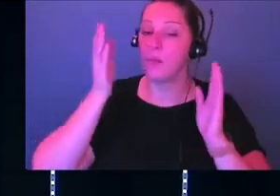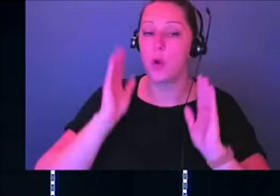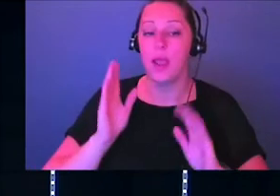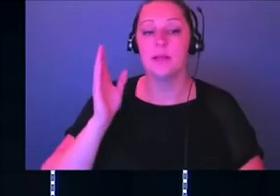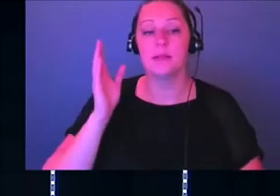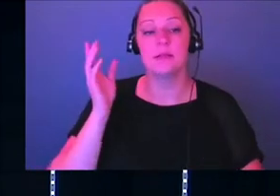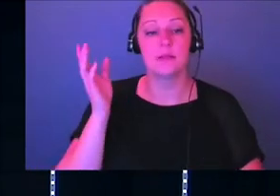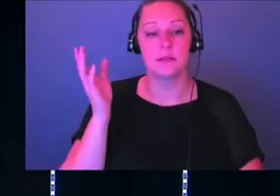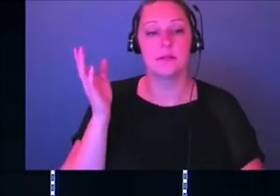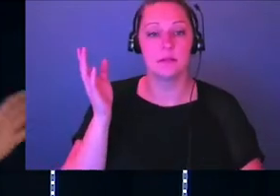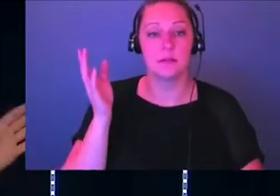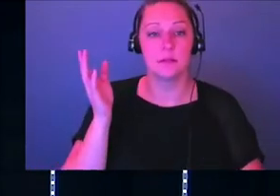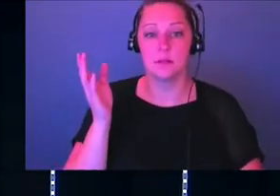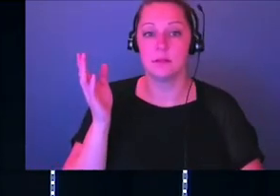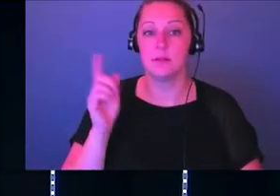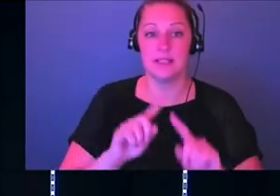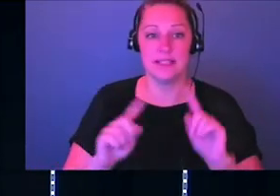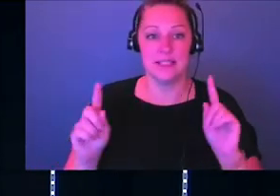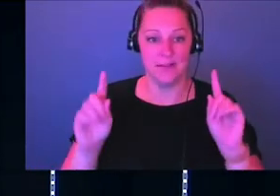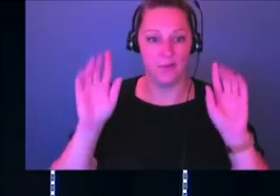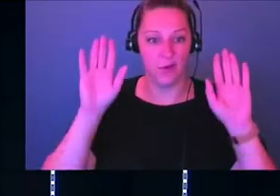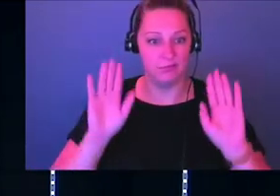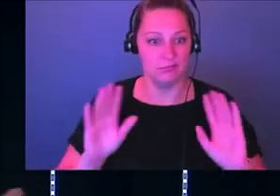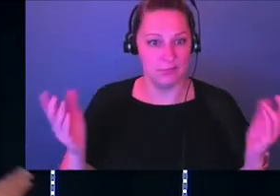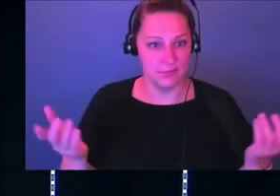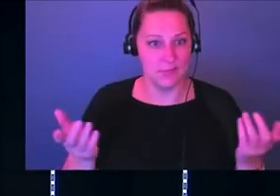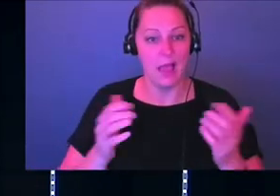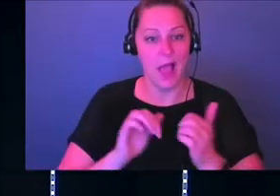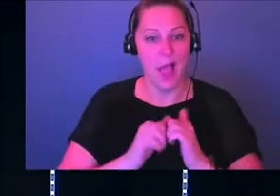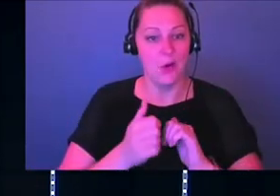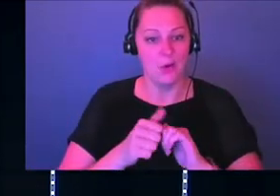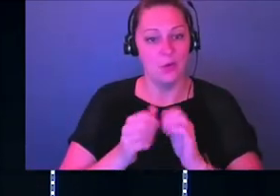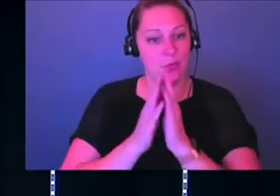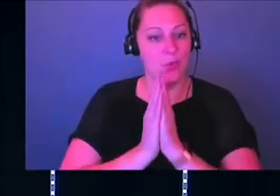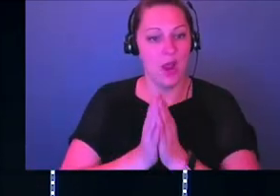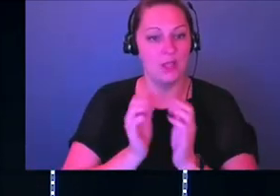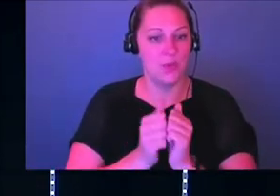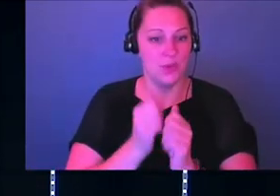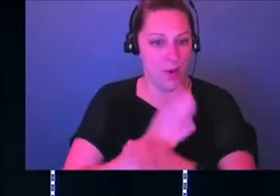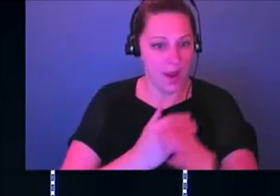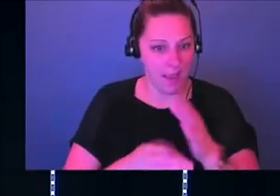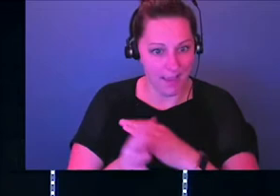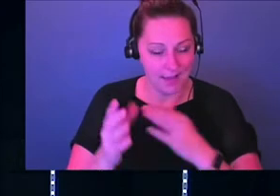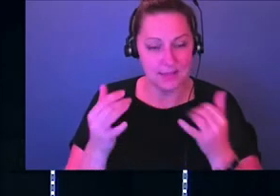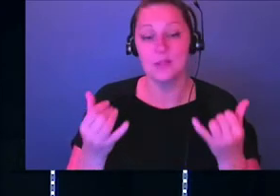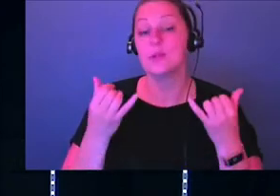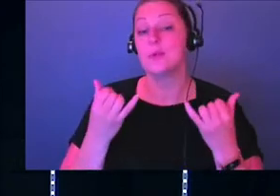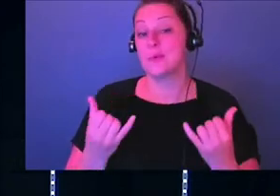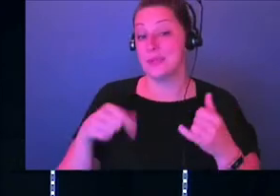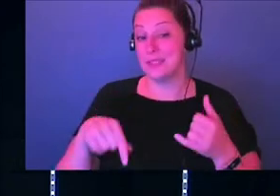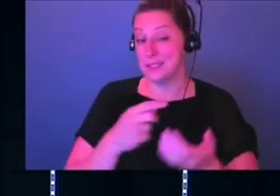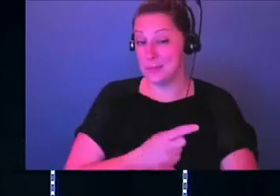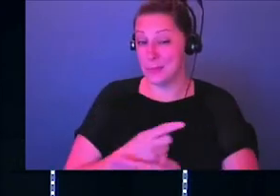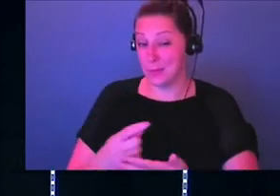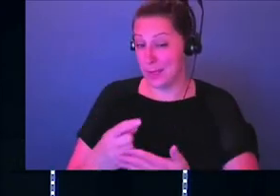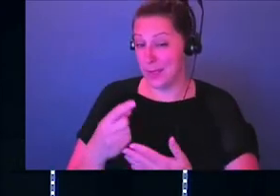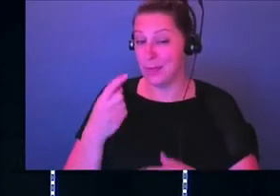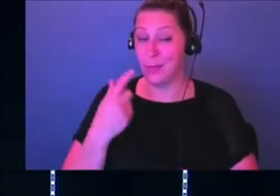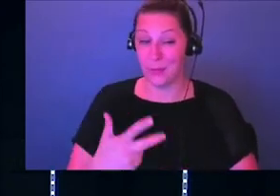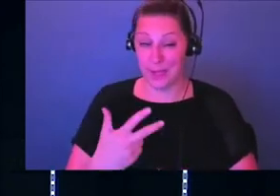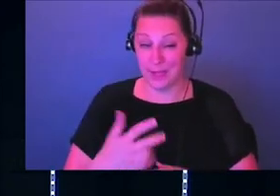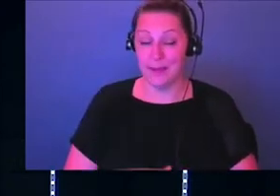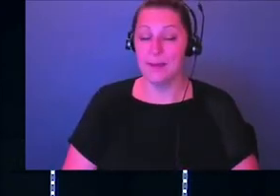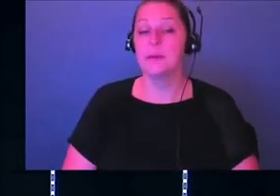to him. And he talked about the different versions of, you know, worship and praise with your hands and stuff like that. was great. And so today, this week, week three, what we're going to do is,